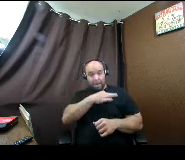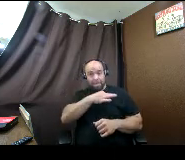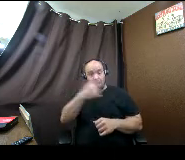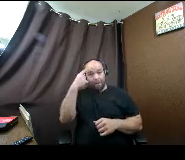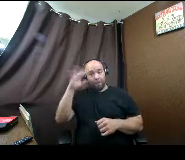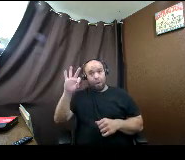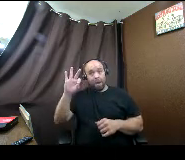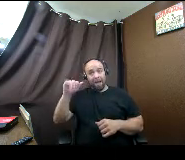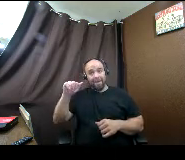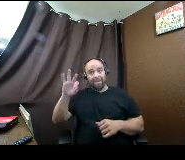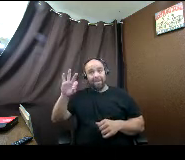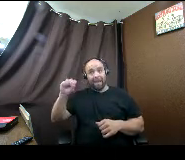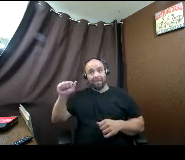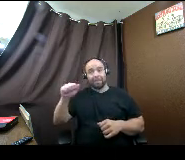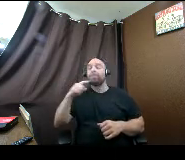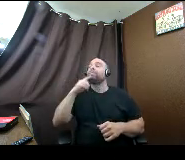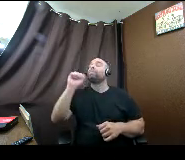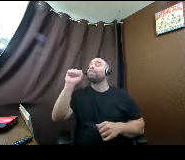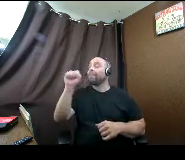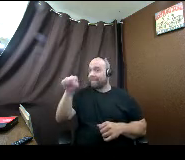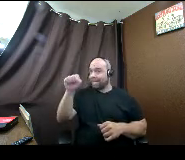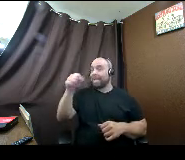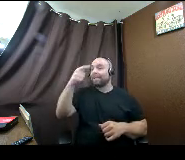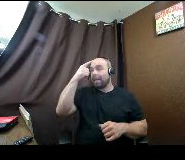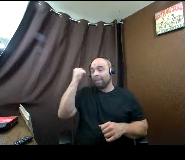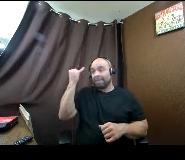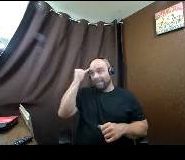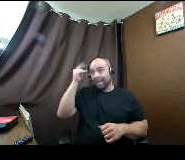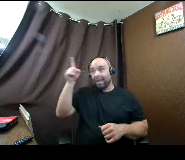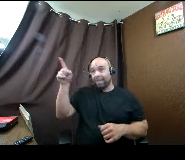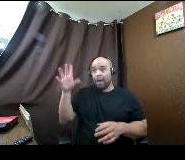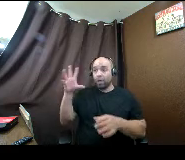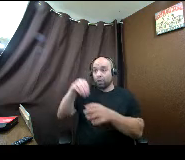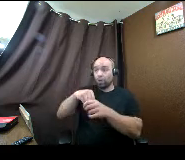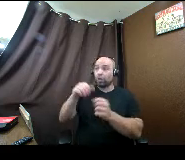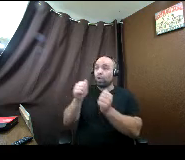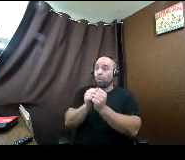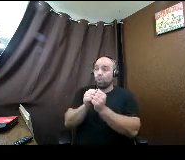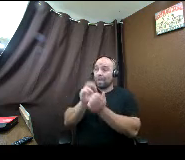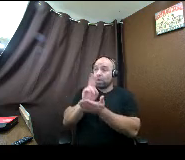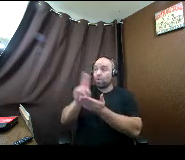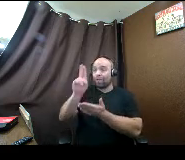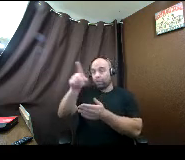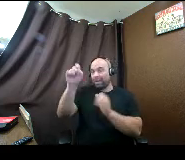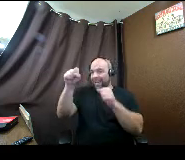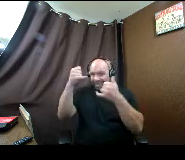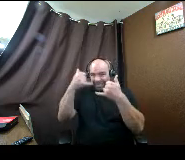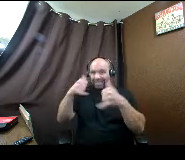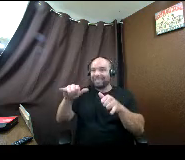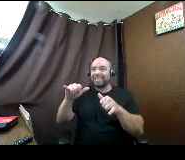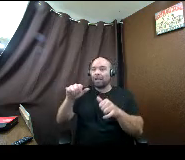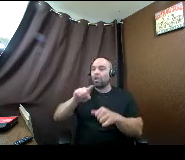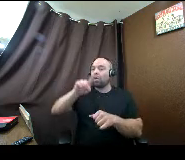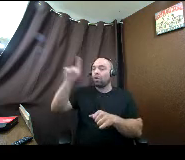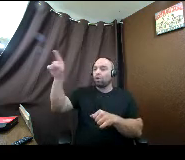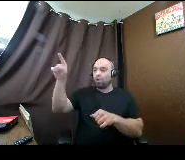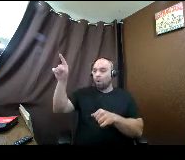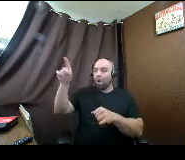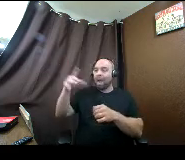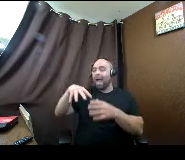they're associated with a university. in the US, sometimes you can still go overseas. and receive federal aid.